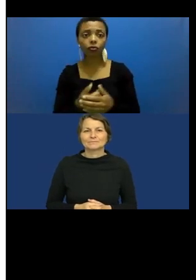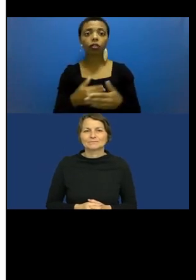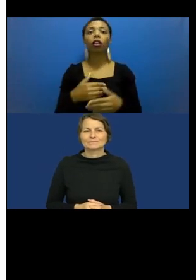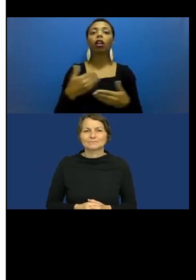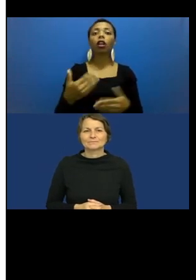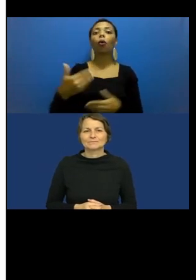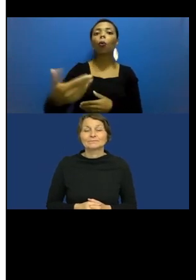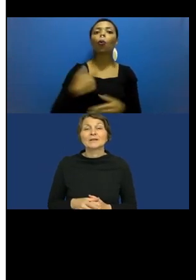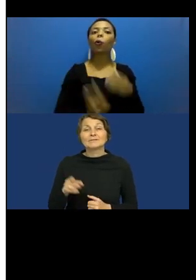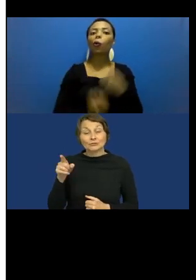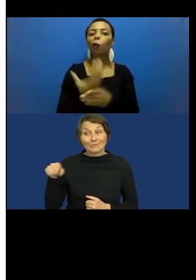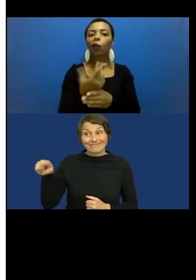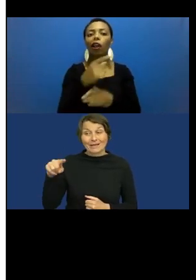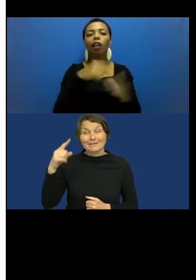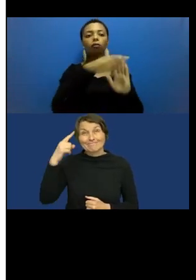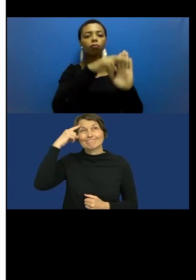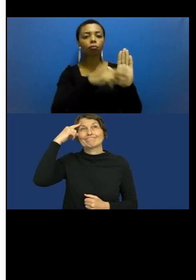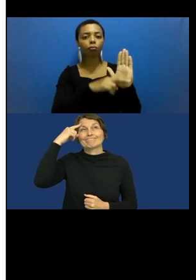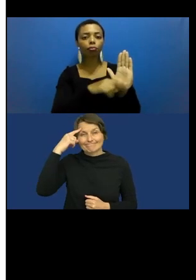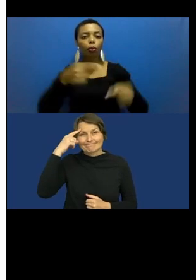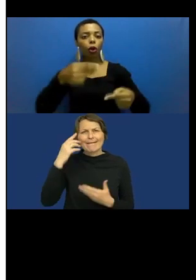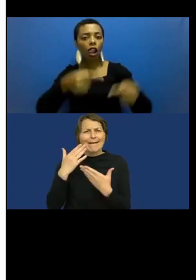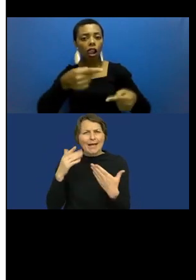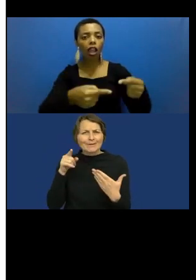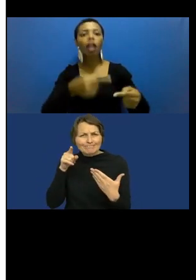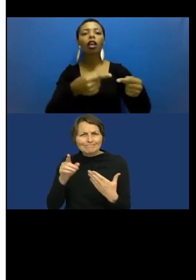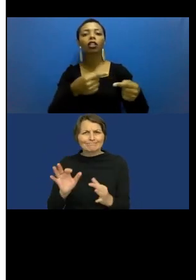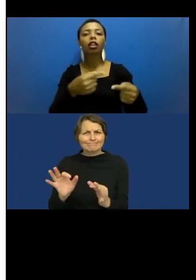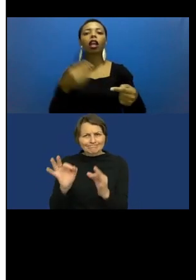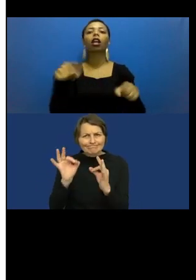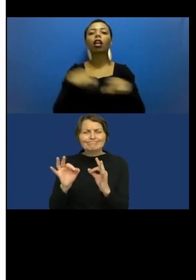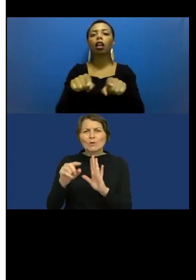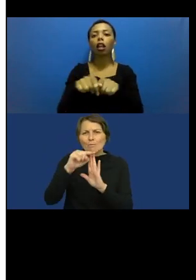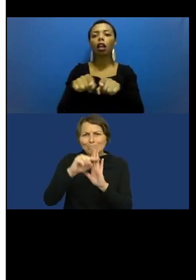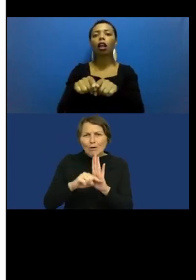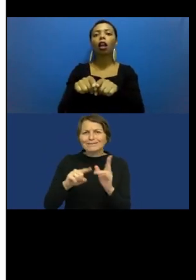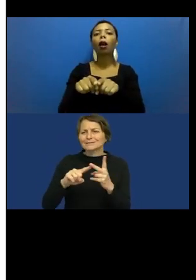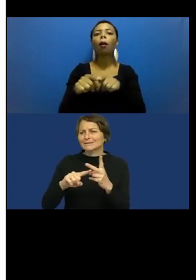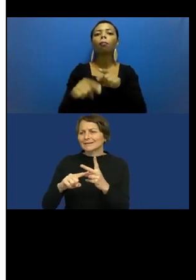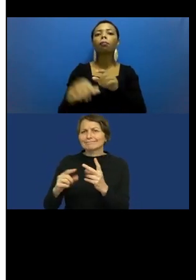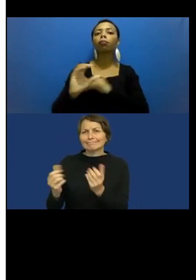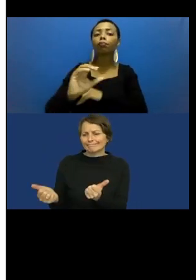policies and on accessible technical aids and consumer products.